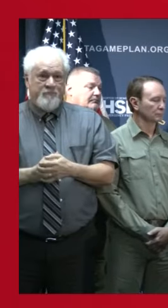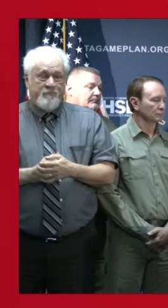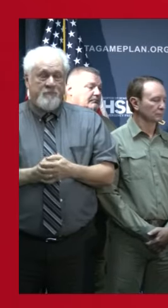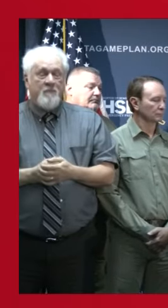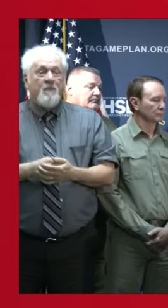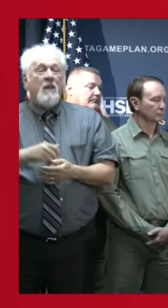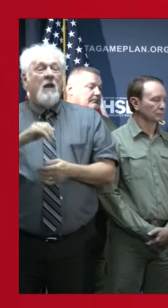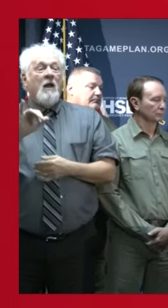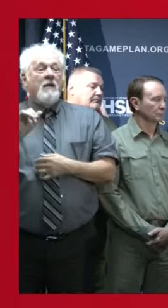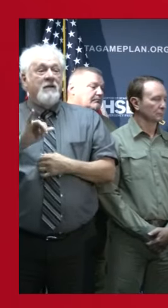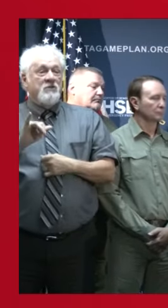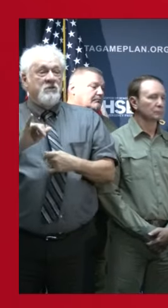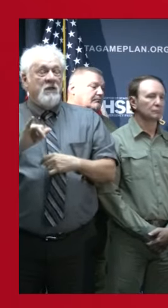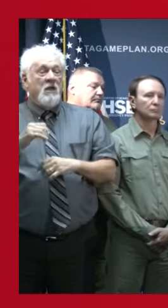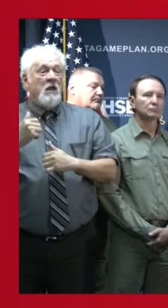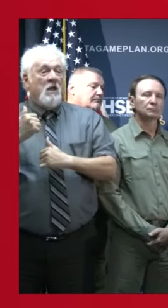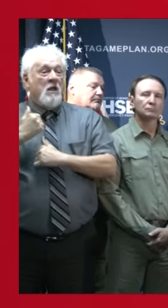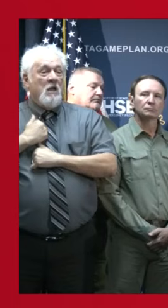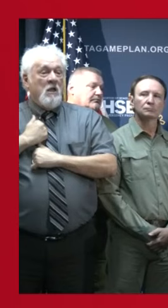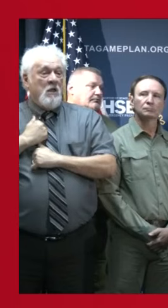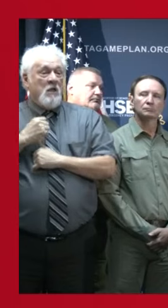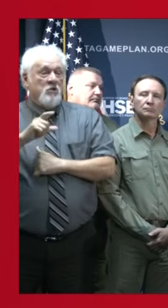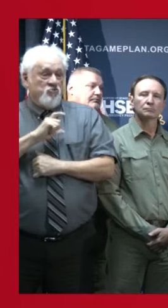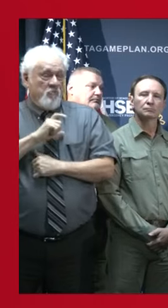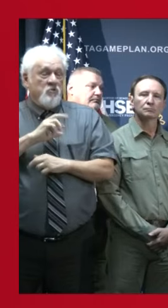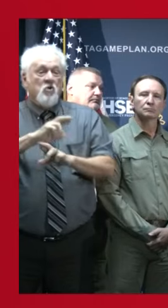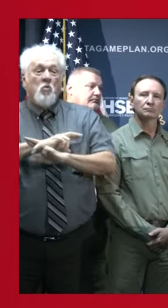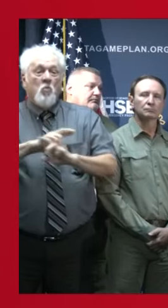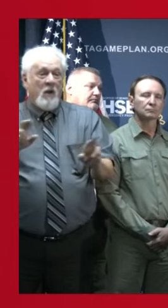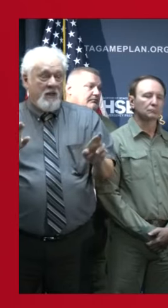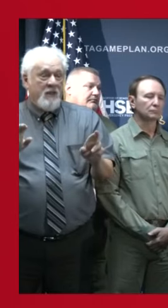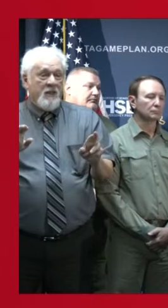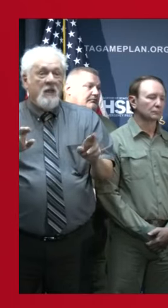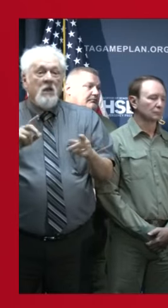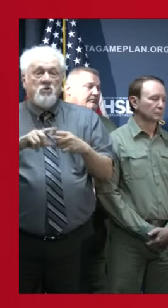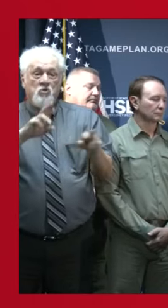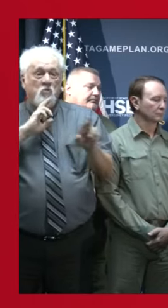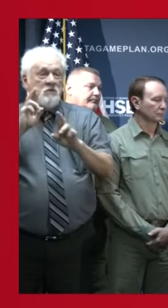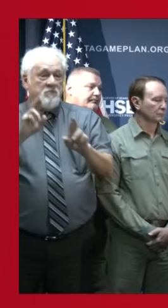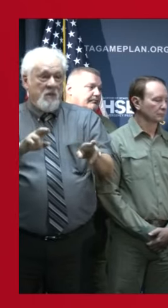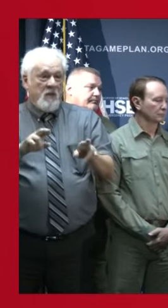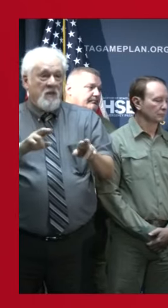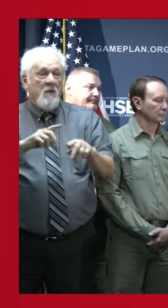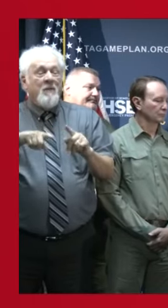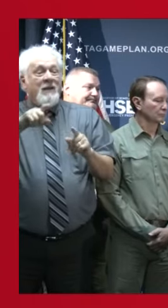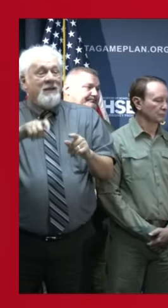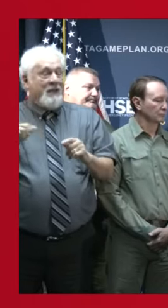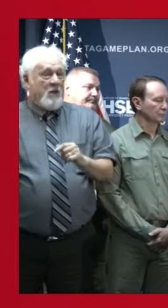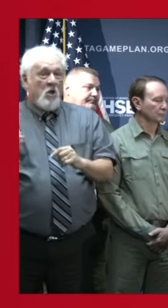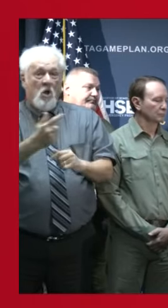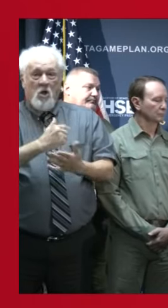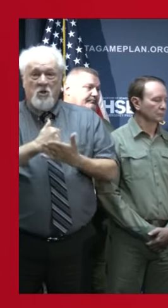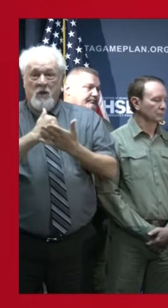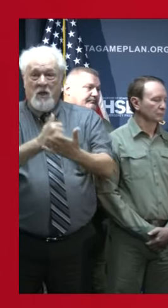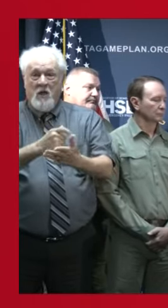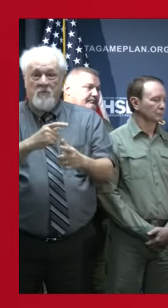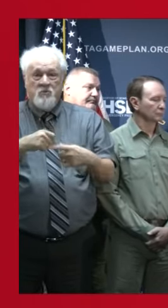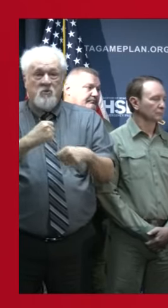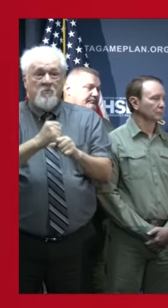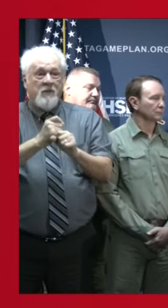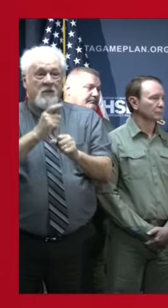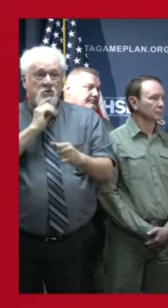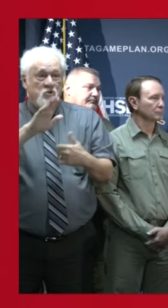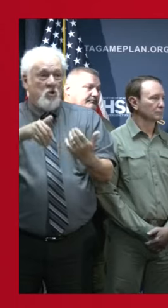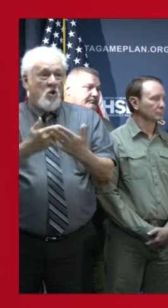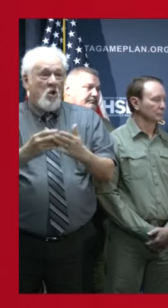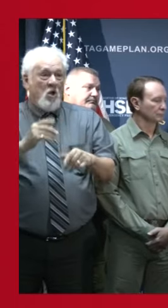Additionally, our troopers are ready and fully prepared to respond but need everyone's help to ensure the safety of our